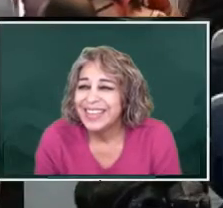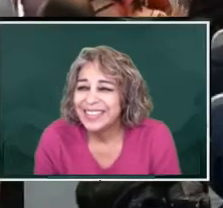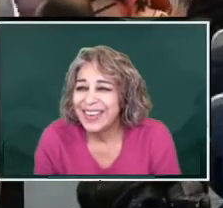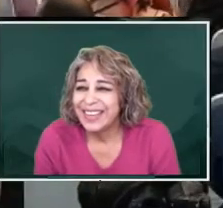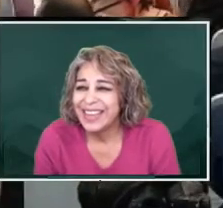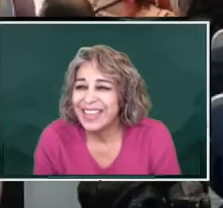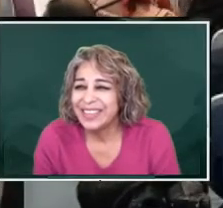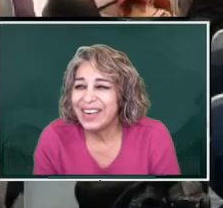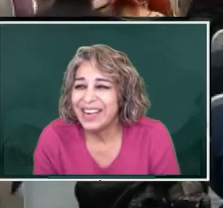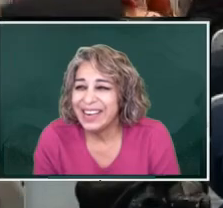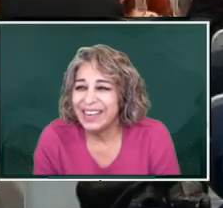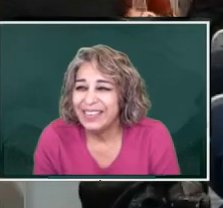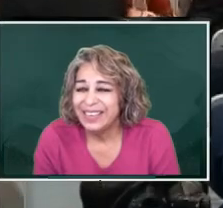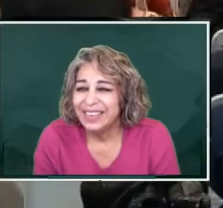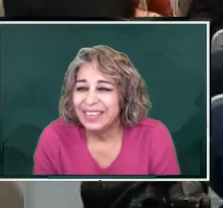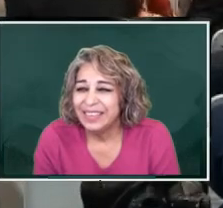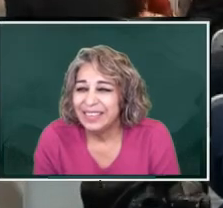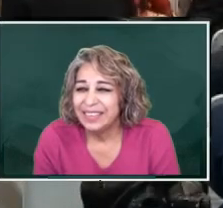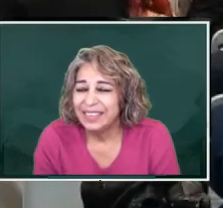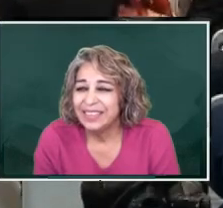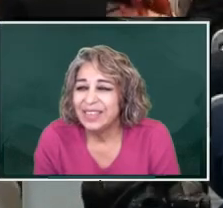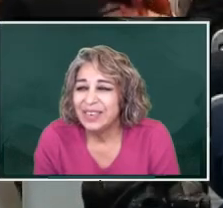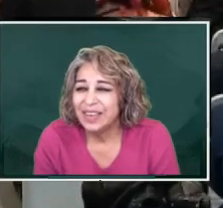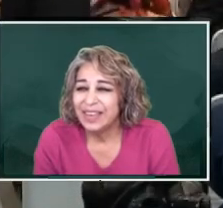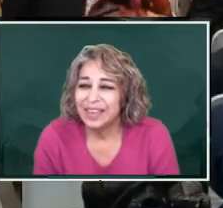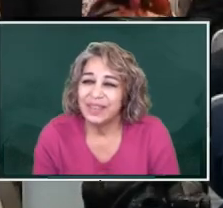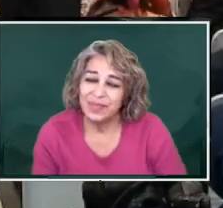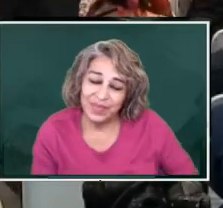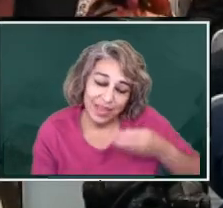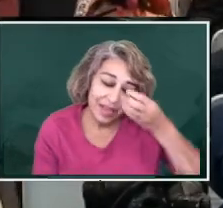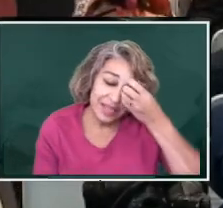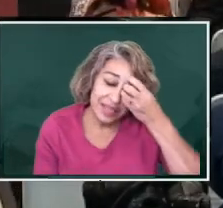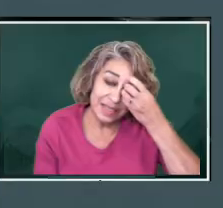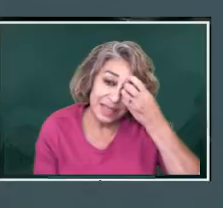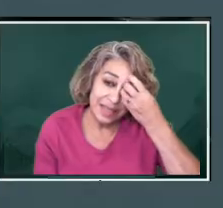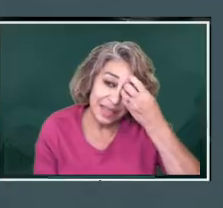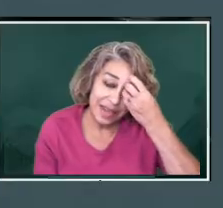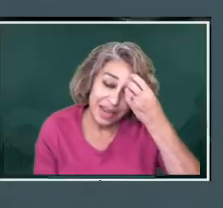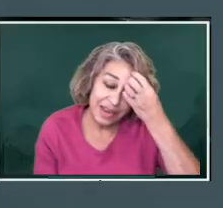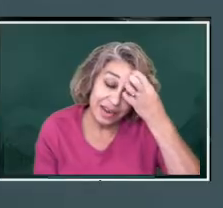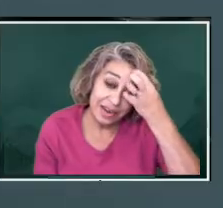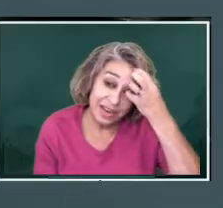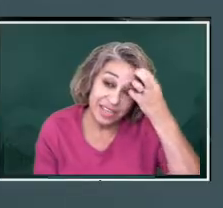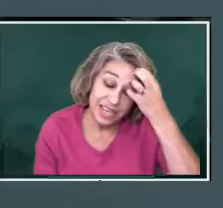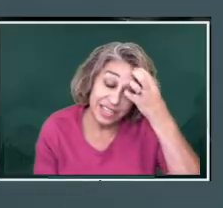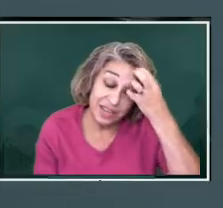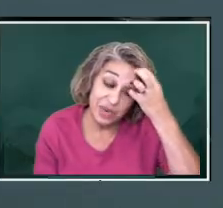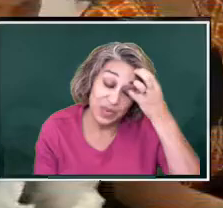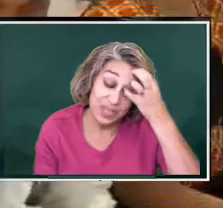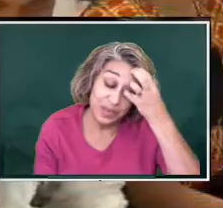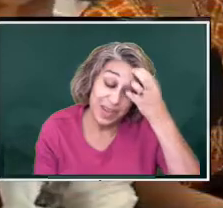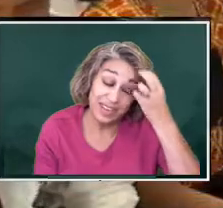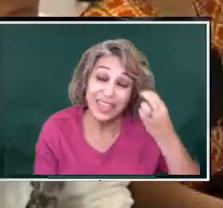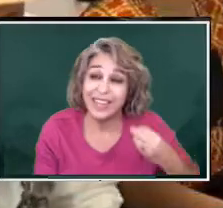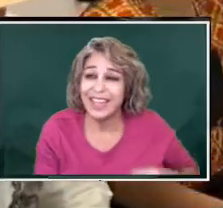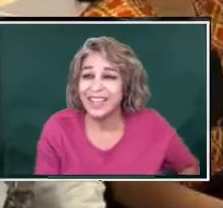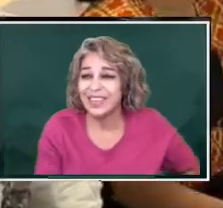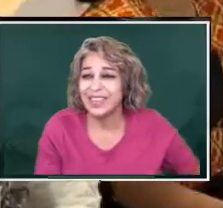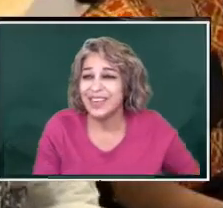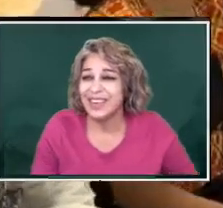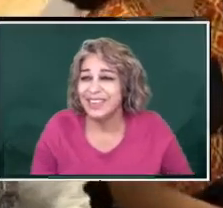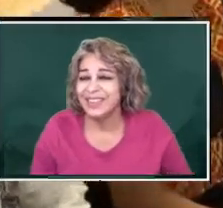So, so I think he's ready to go. So, so he says that, that he, he's going to see which ones are better,